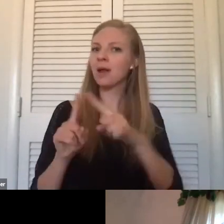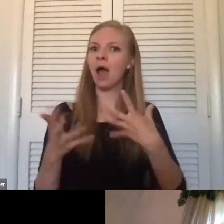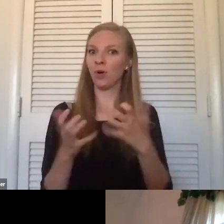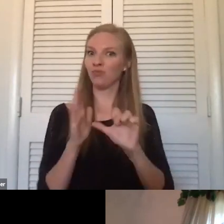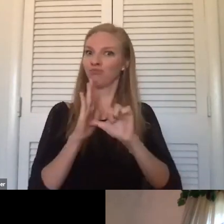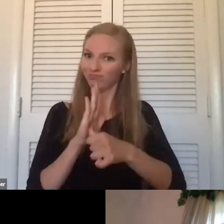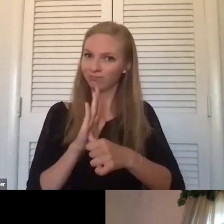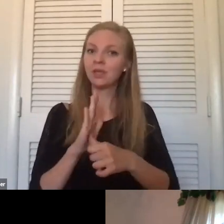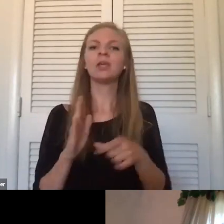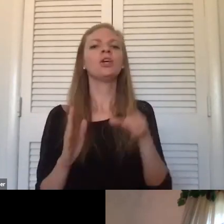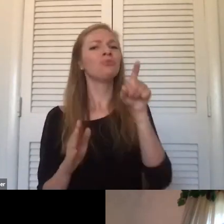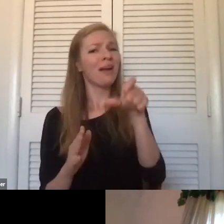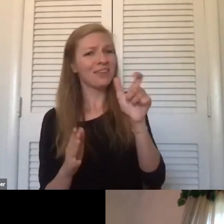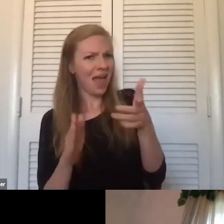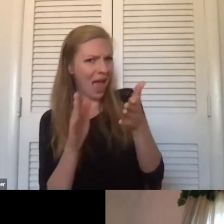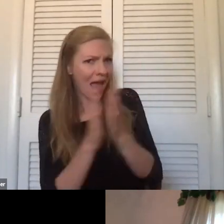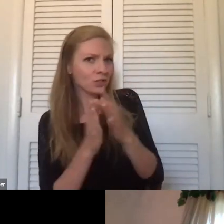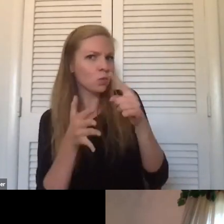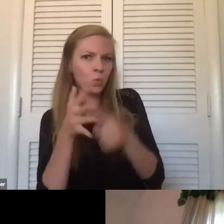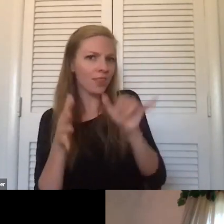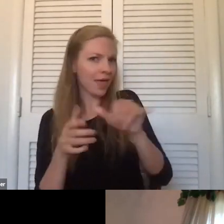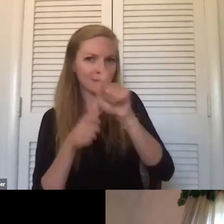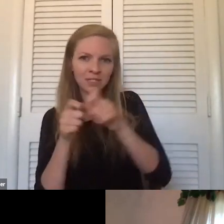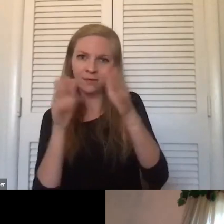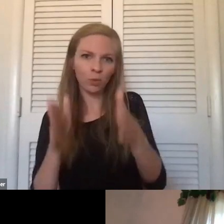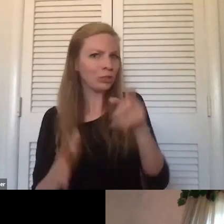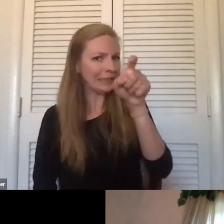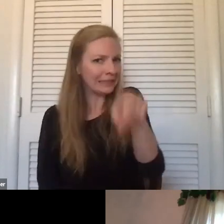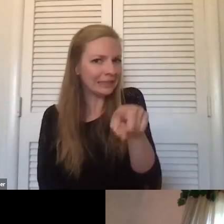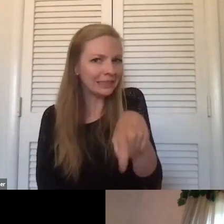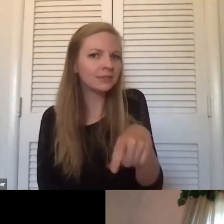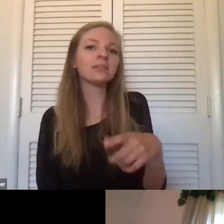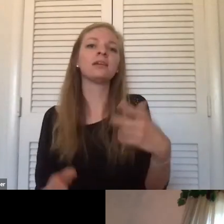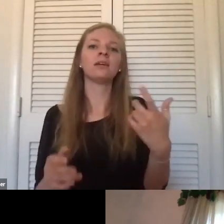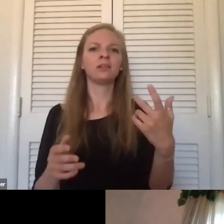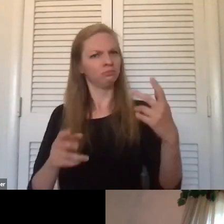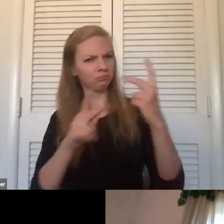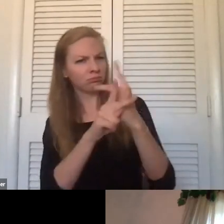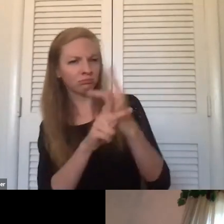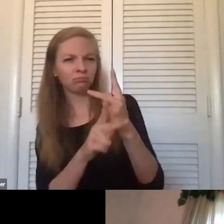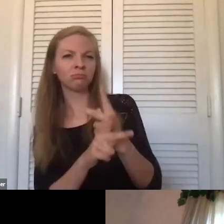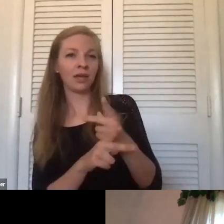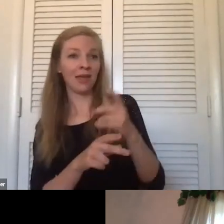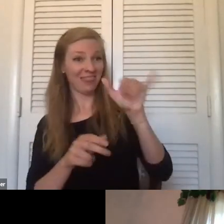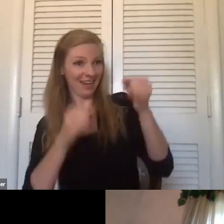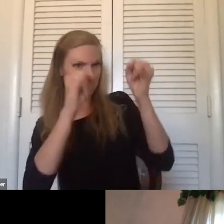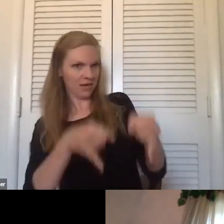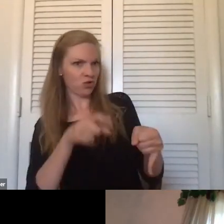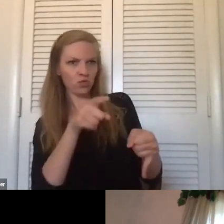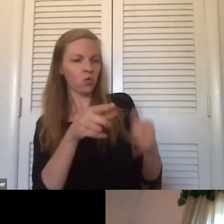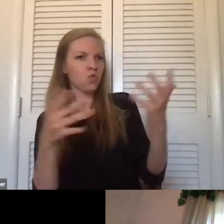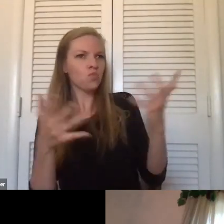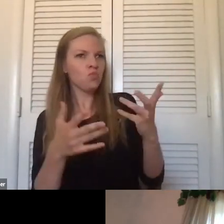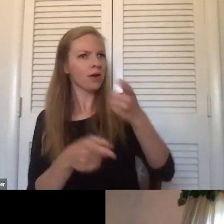have to ask what the, that particular person needs and find out, um, that as an individual, what are the correct